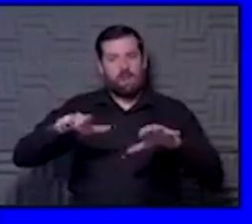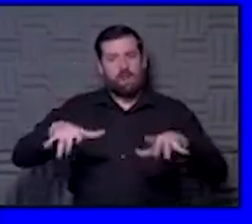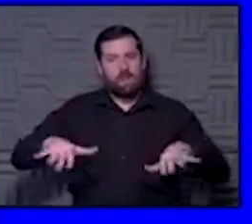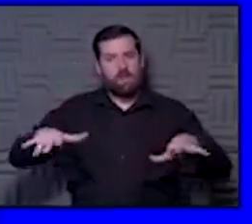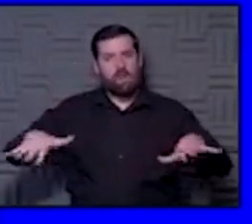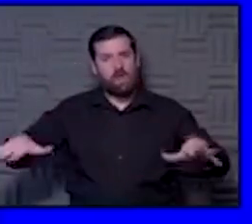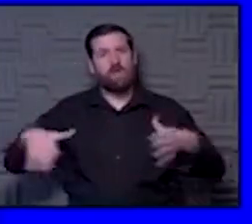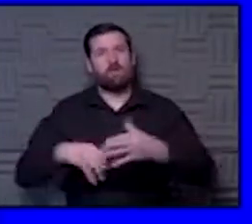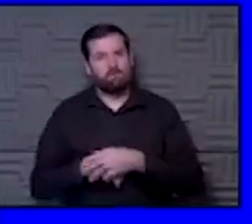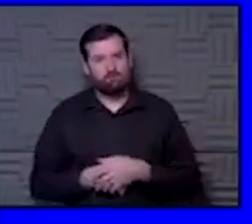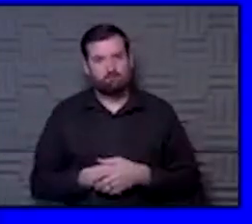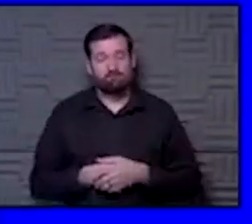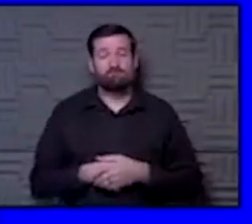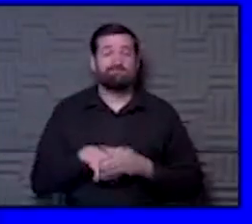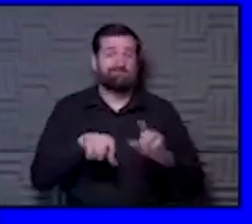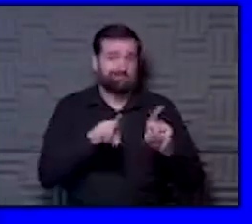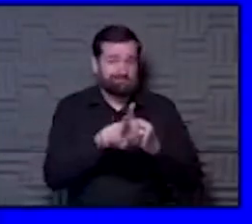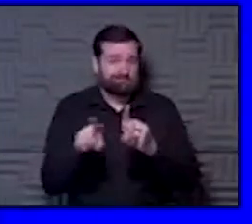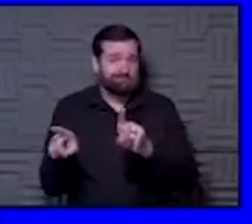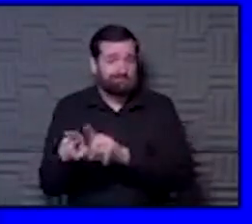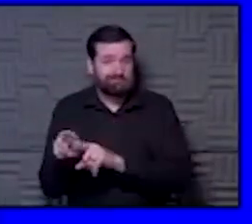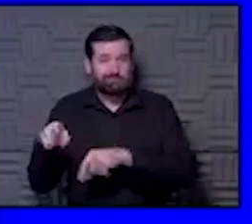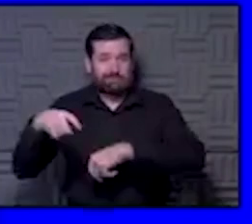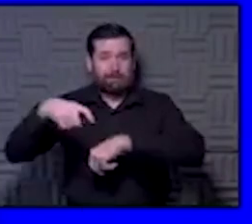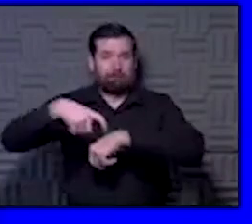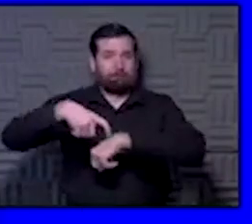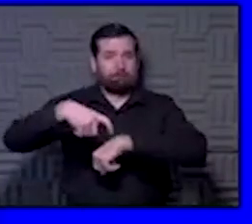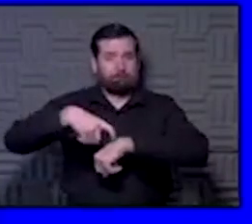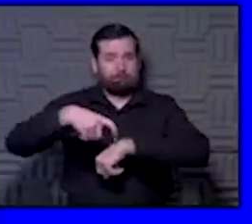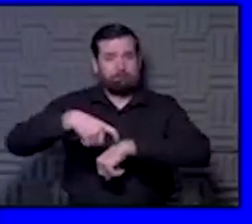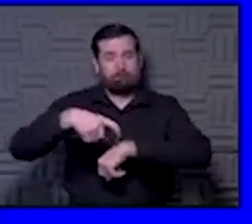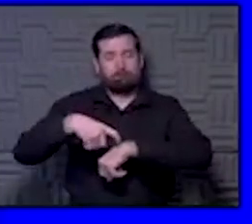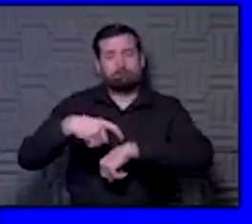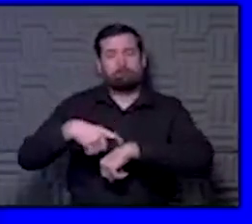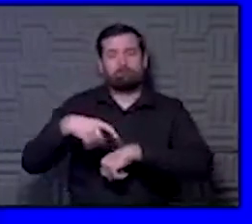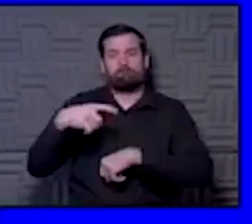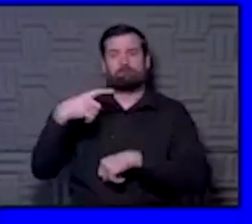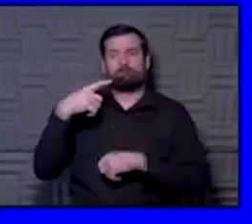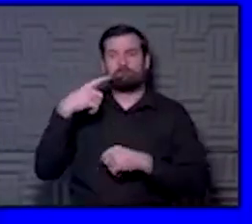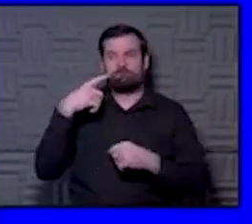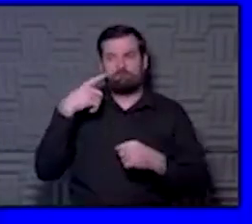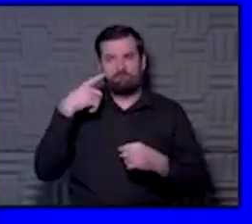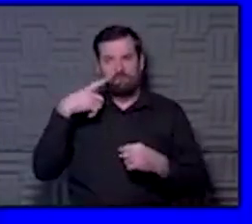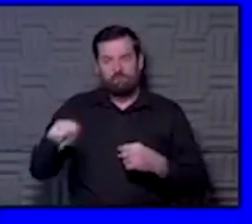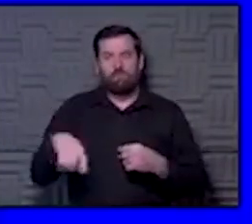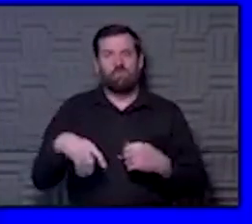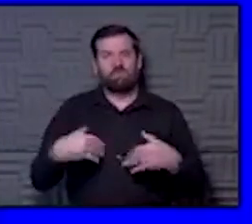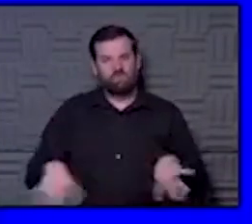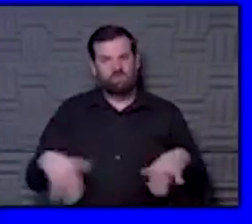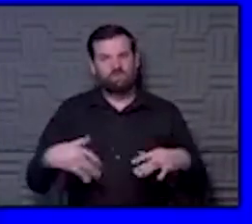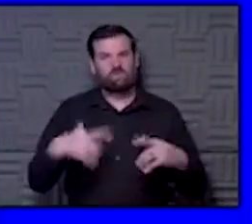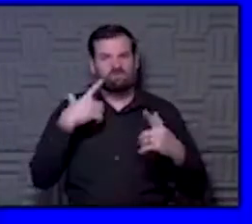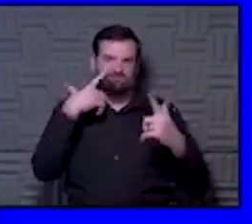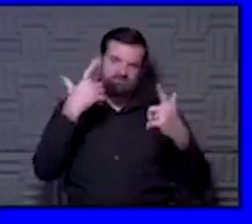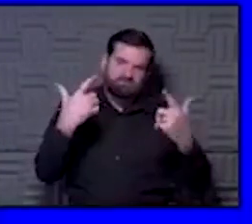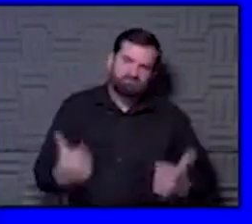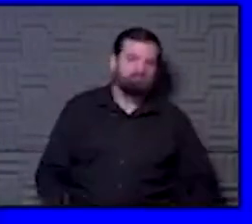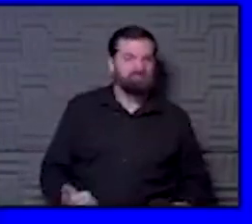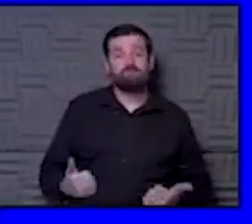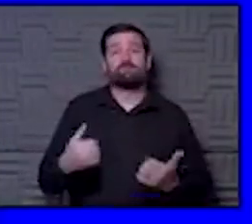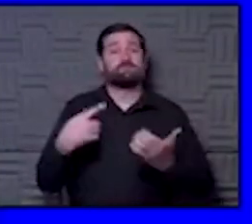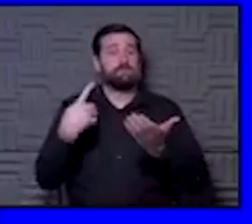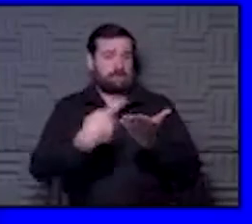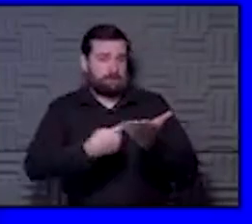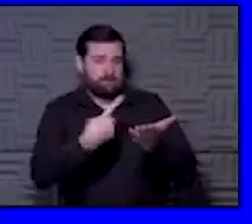infections. Plus, it does take time to get to that point where you need to be hospitalized. Some people are hospitalized in the acute